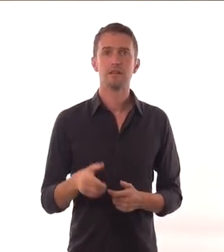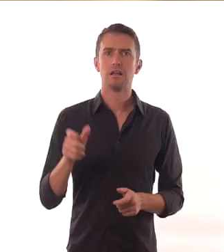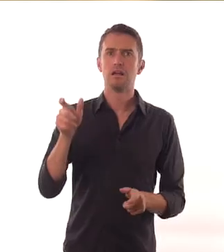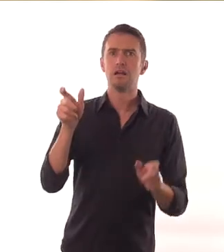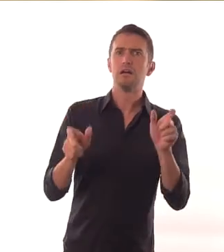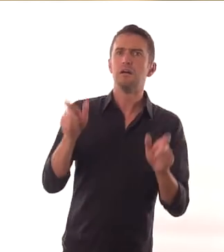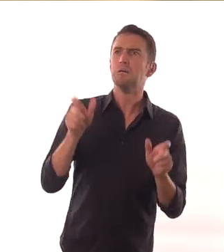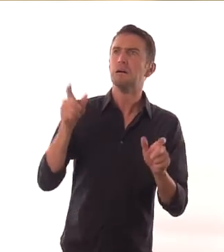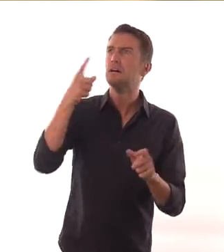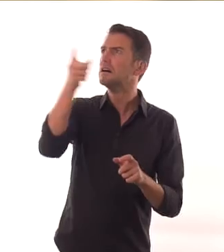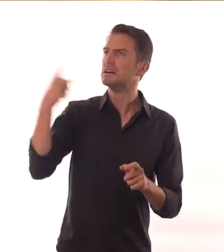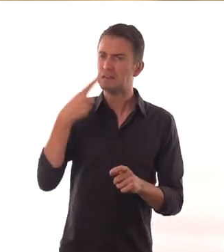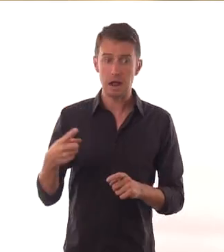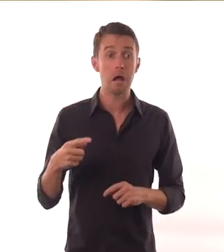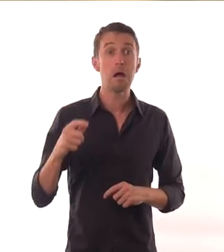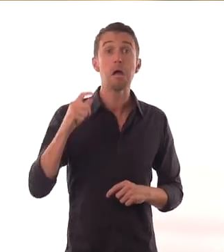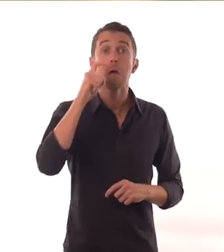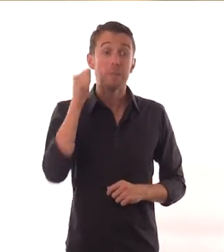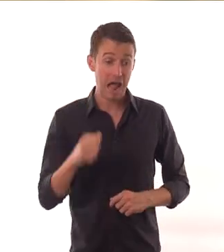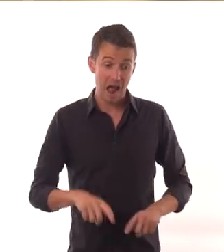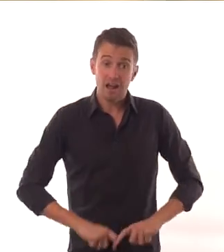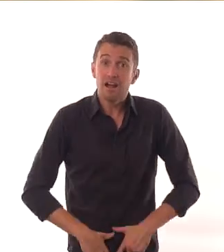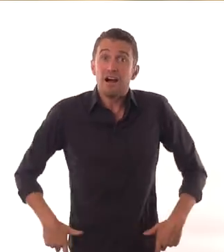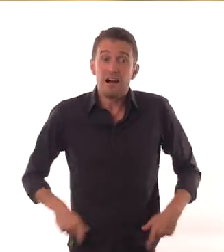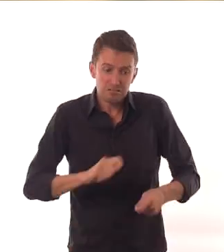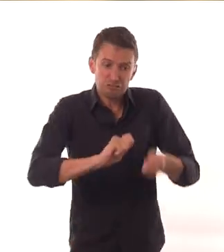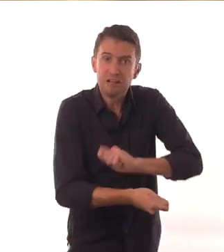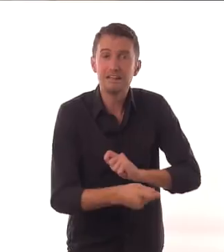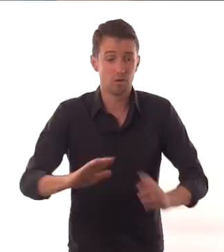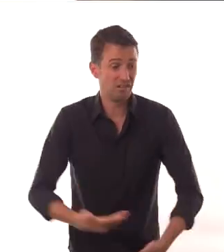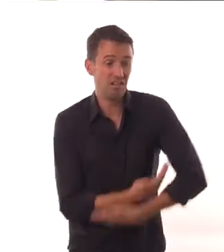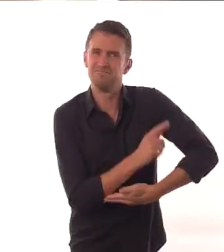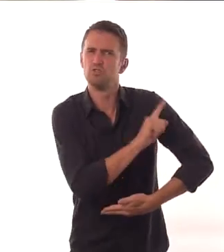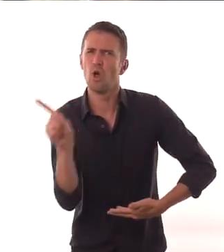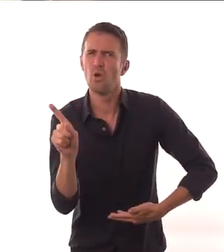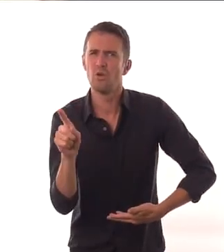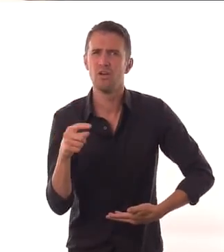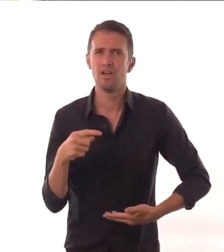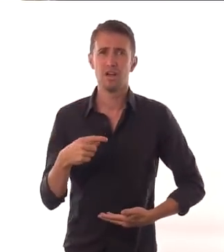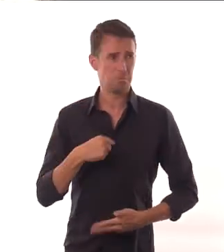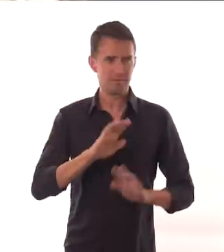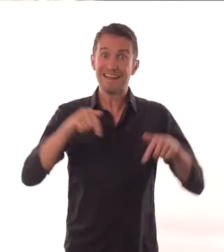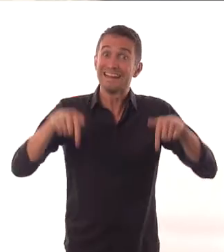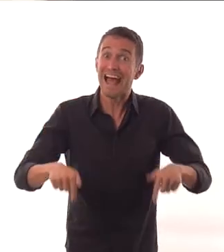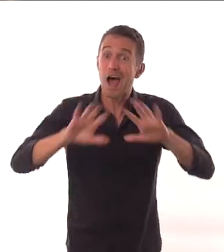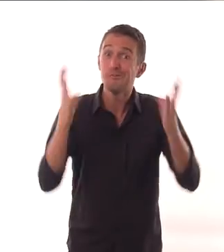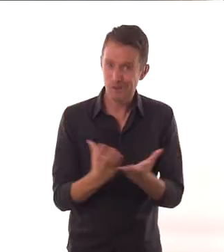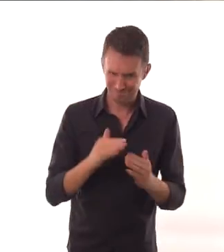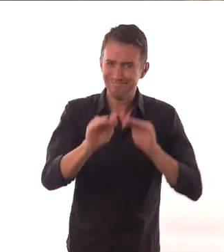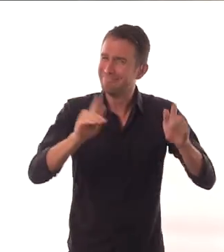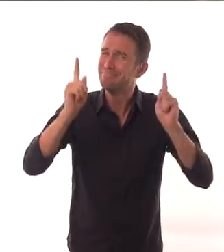They tell you, real men don't change diapers. Real men don't hold their child. And now, finally, men are told,